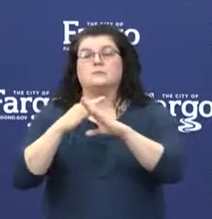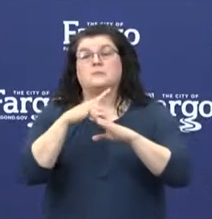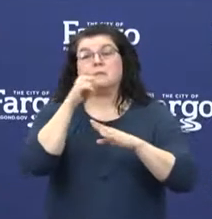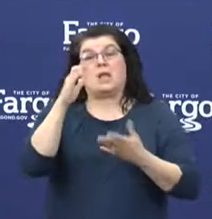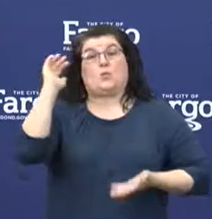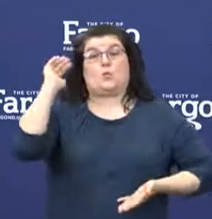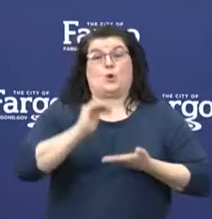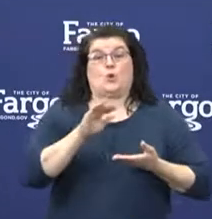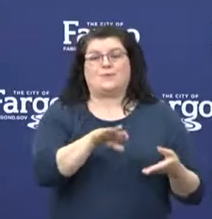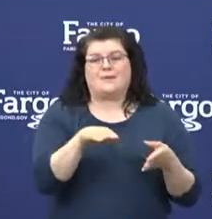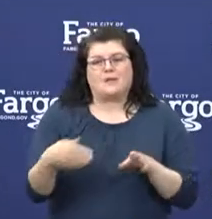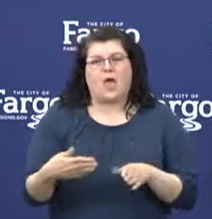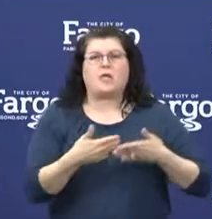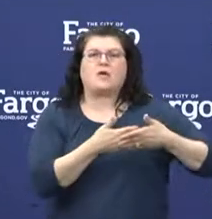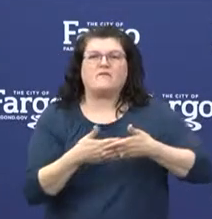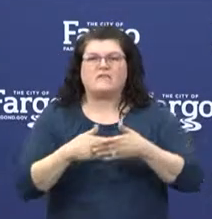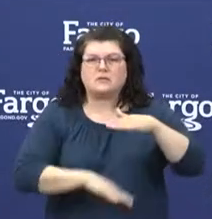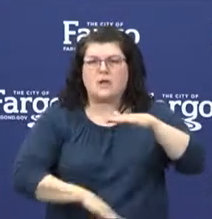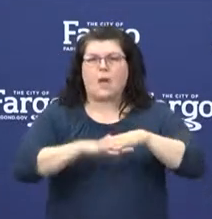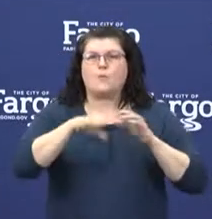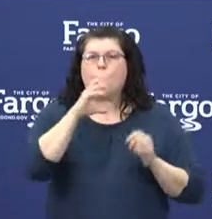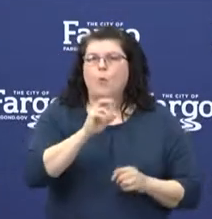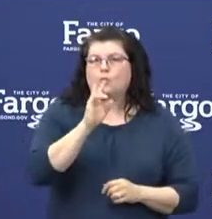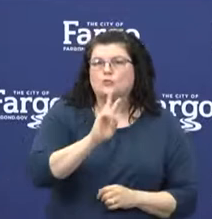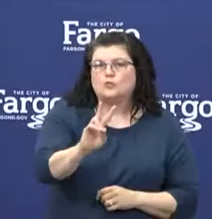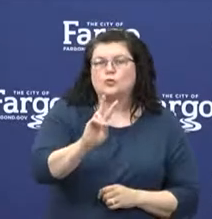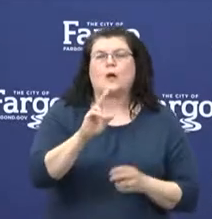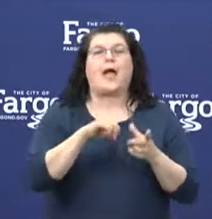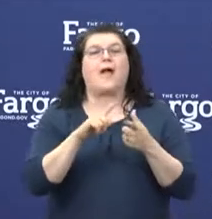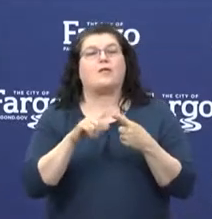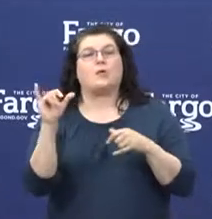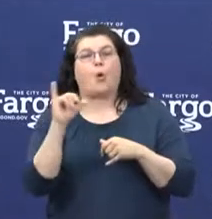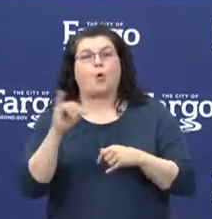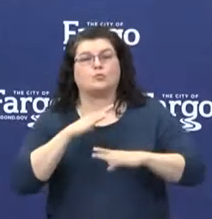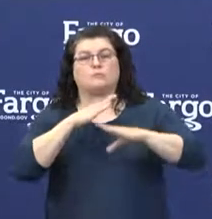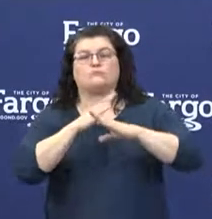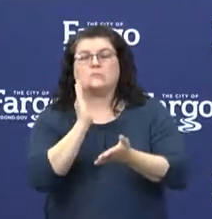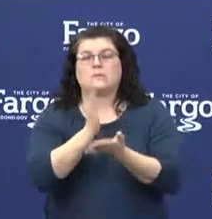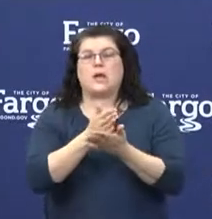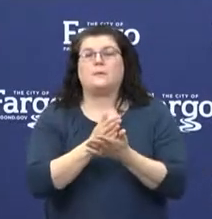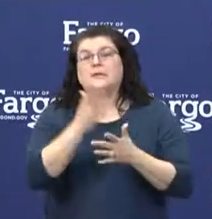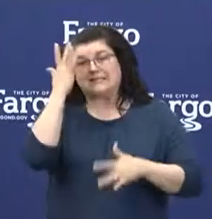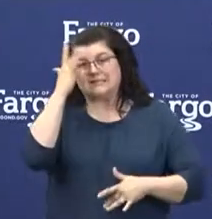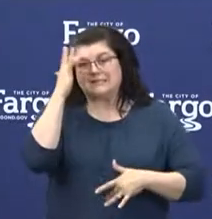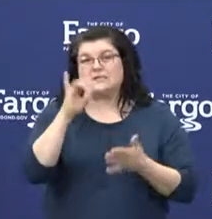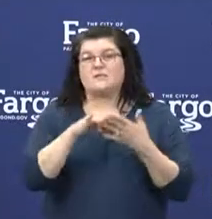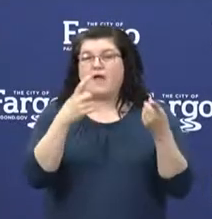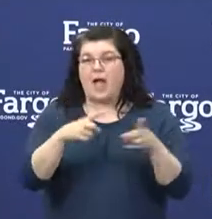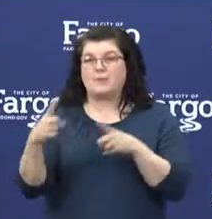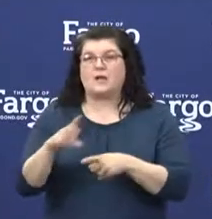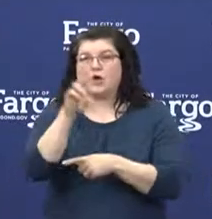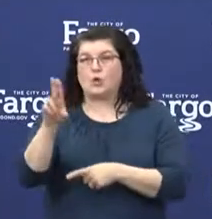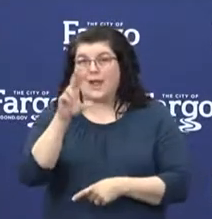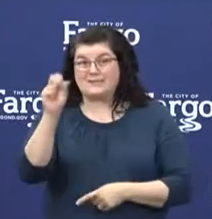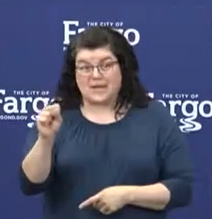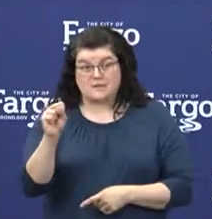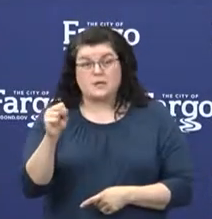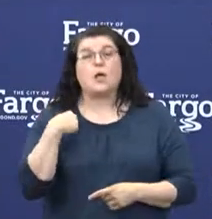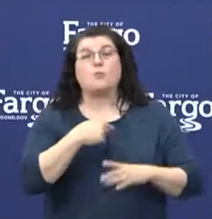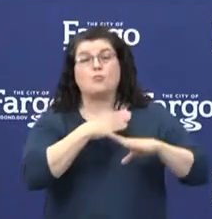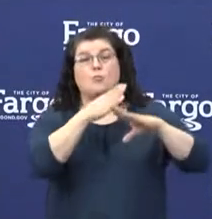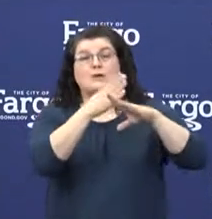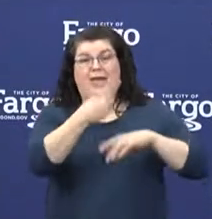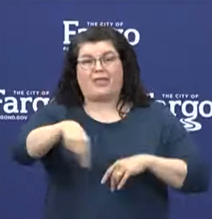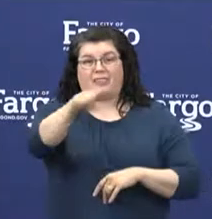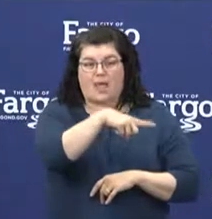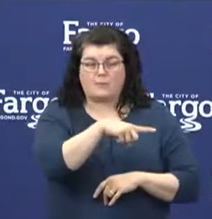deaths and disability caused by preventable diseases in the United States. Through immunizations, we can now protect infants